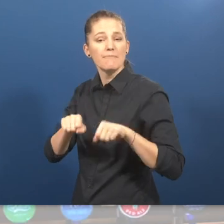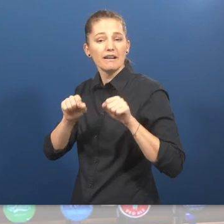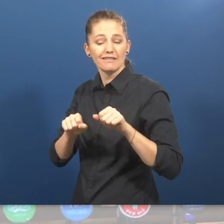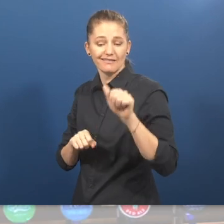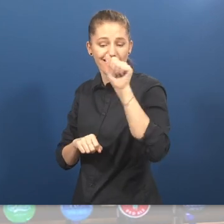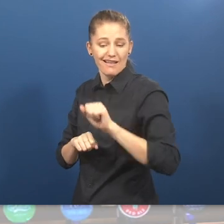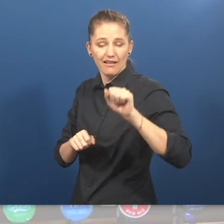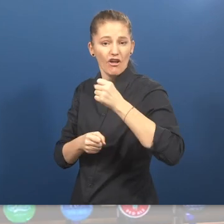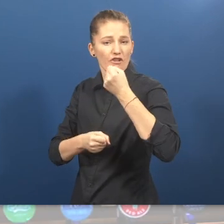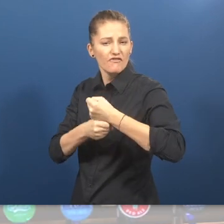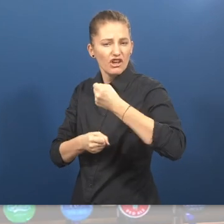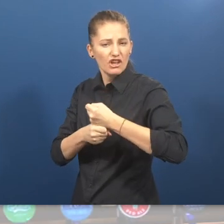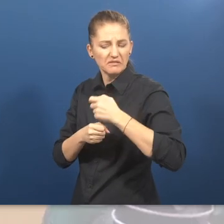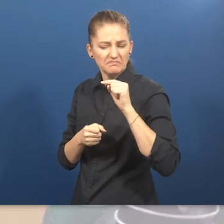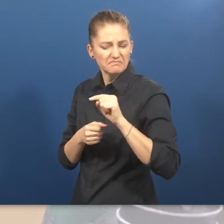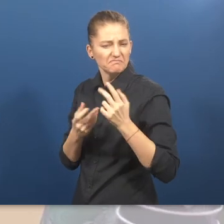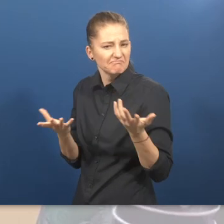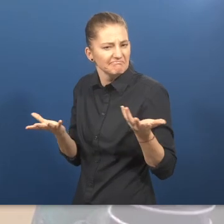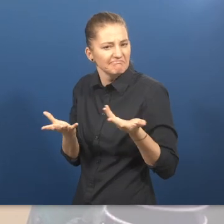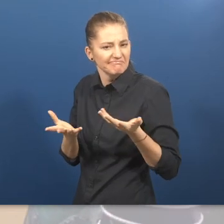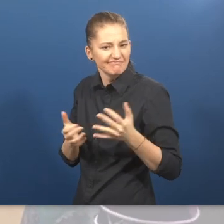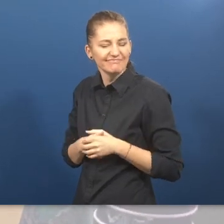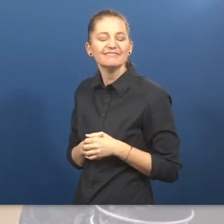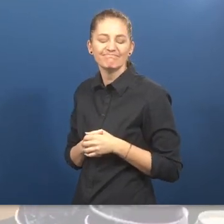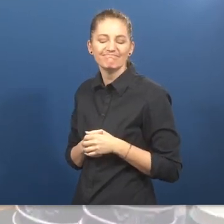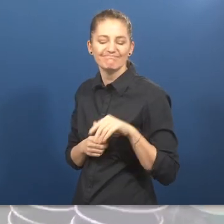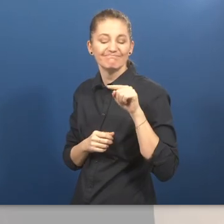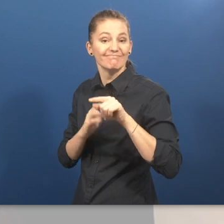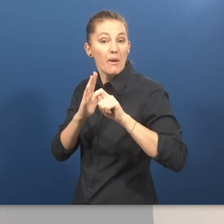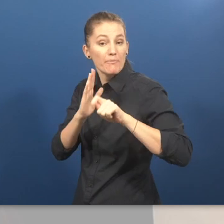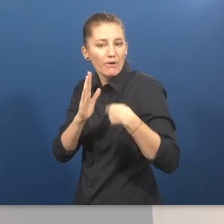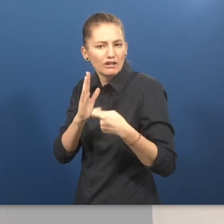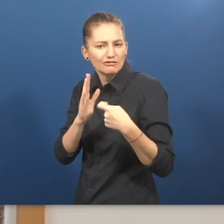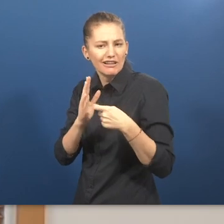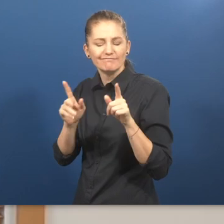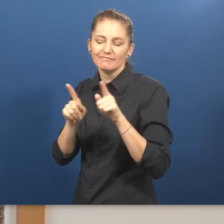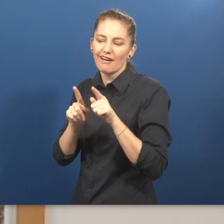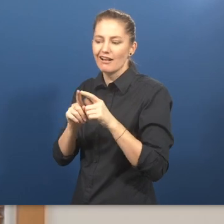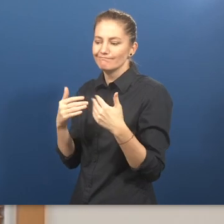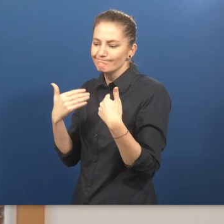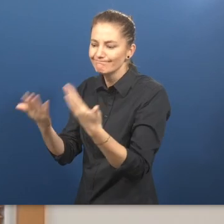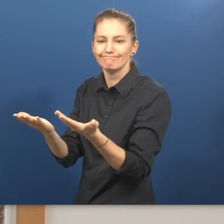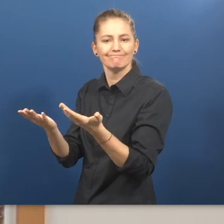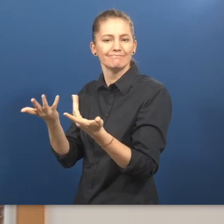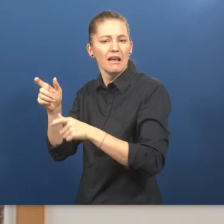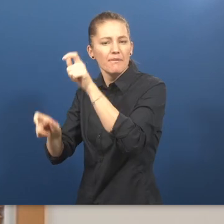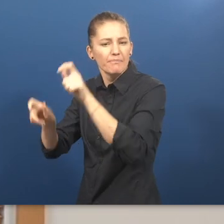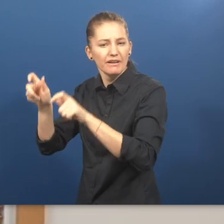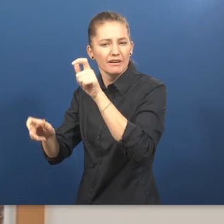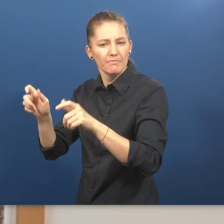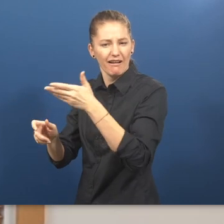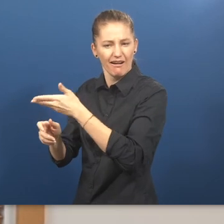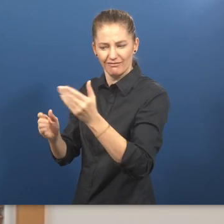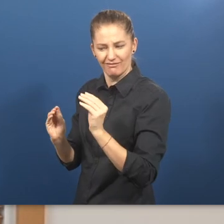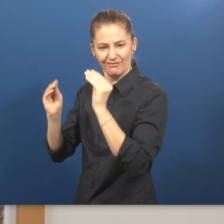Ability at Work about? Marian Hennessy, Ability at Work Coordinator at Coop Foundation. Ability at Work is a rights-based